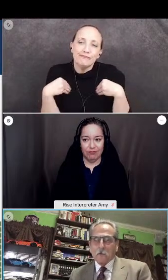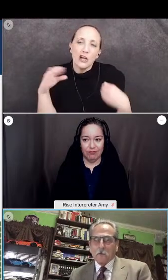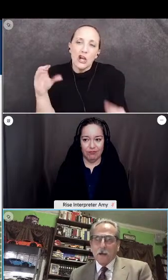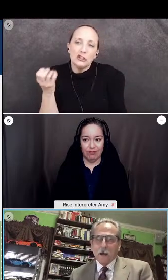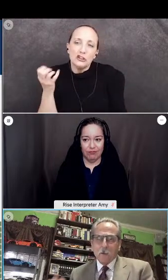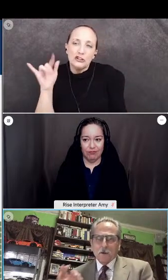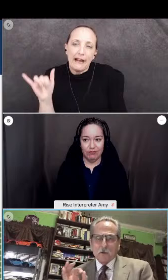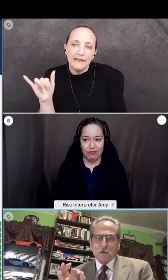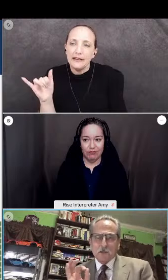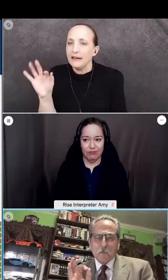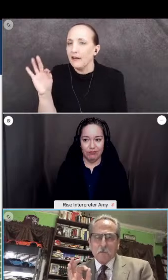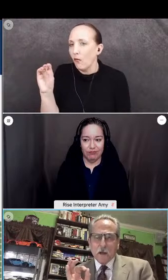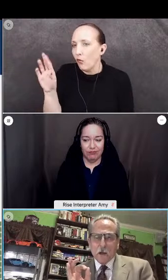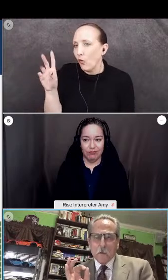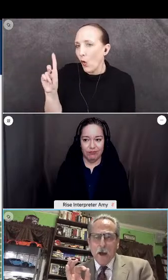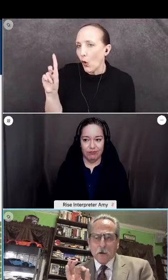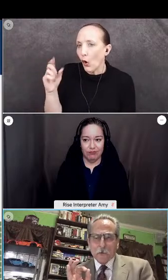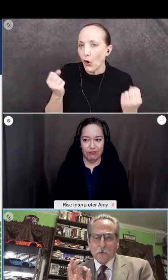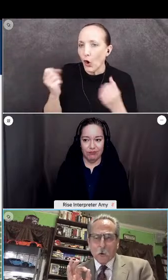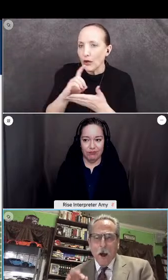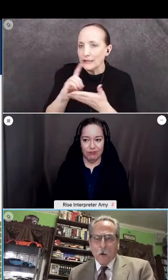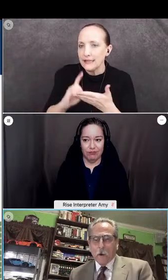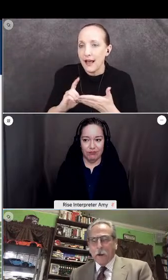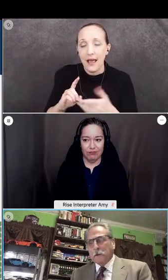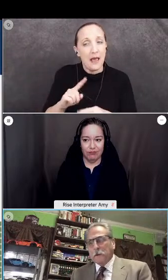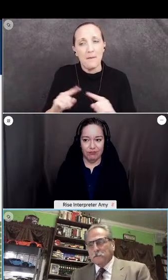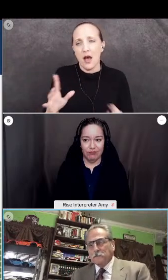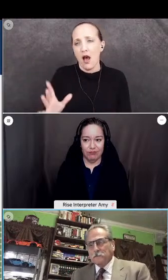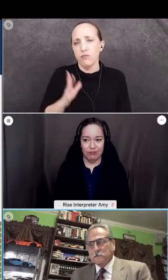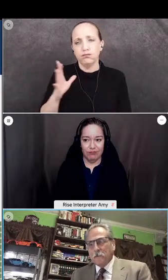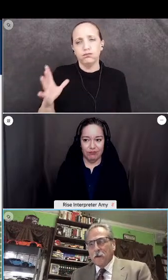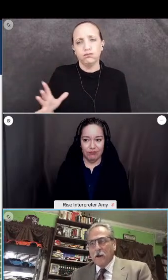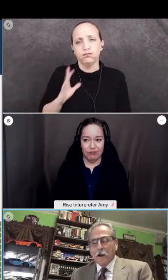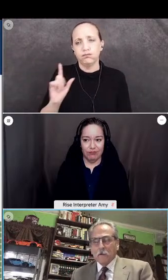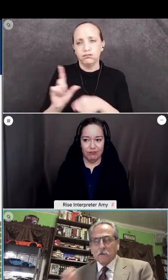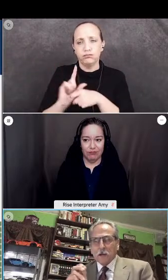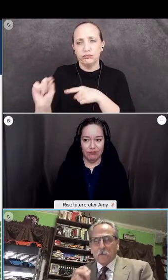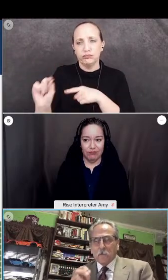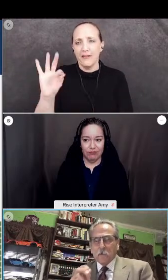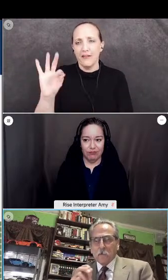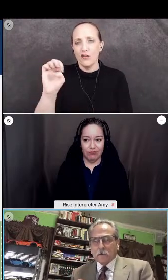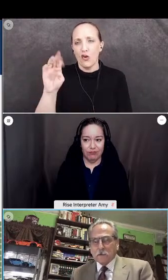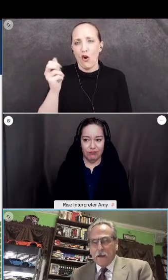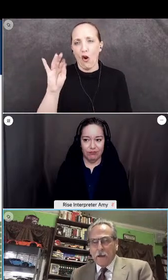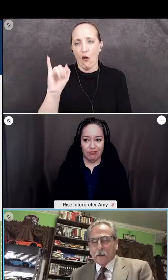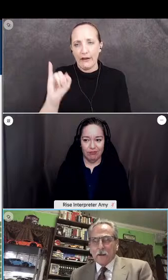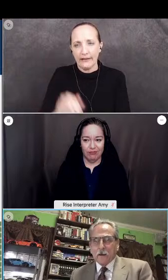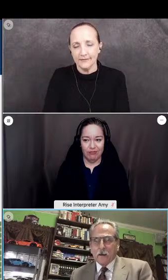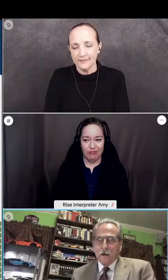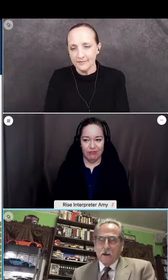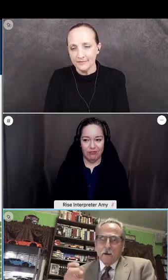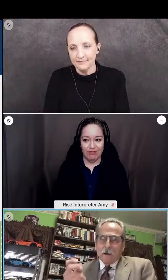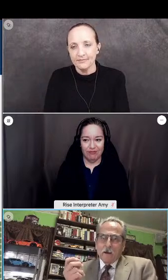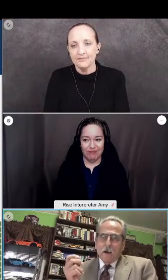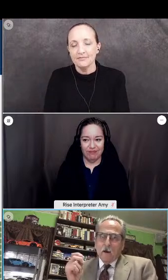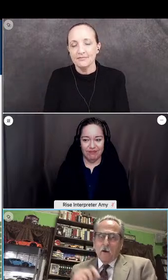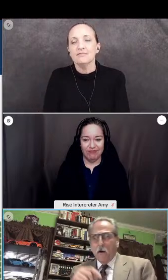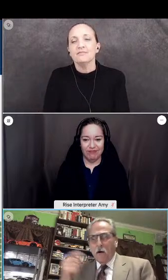either one of those. But there's something about a Ferrari. And there's something about taking